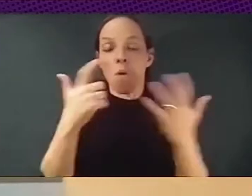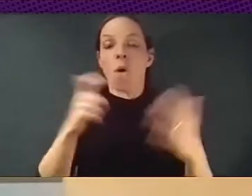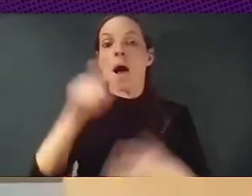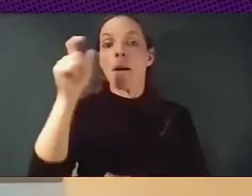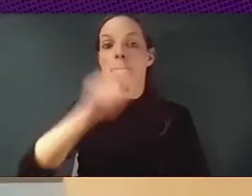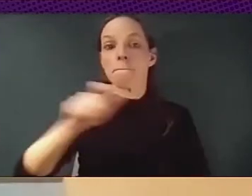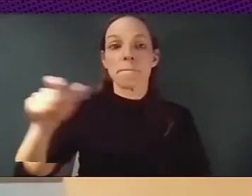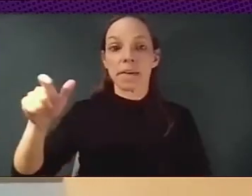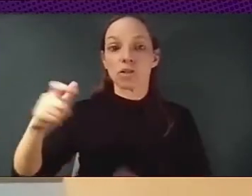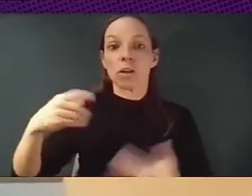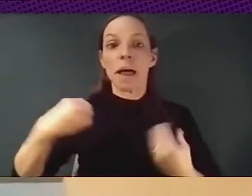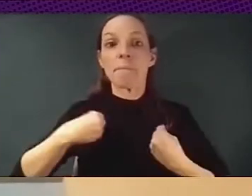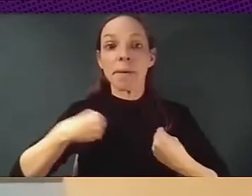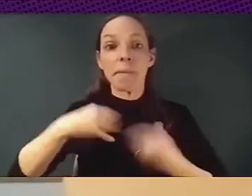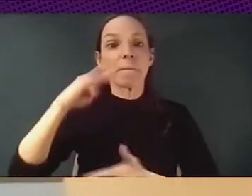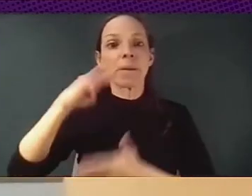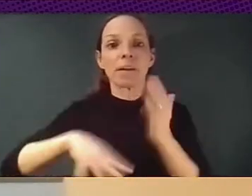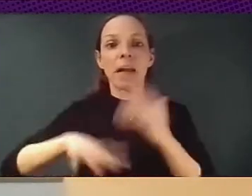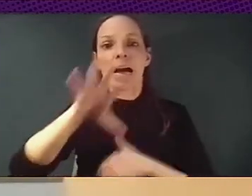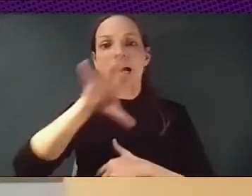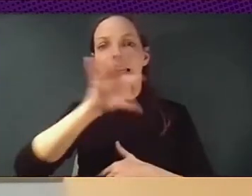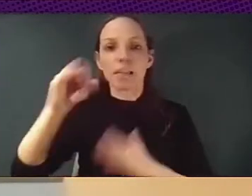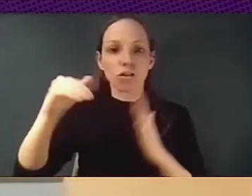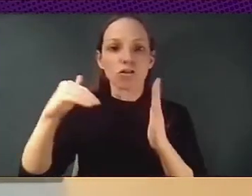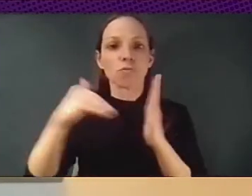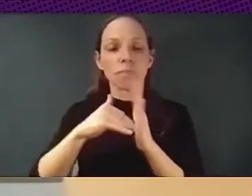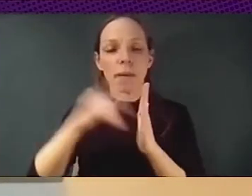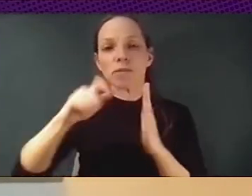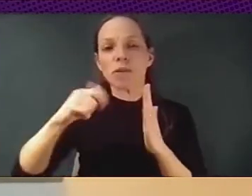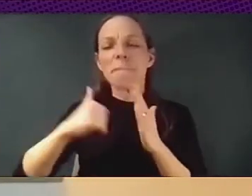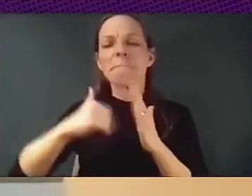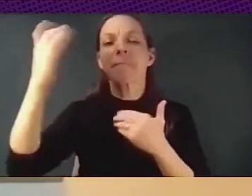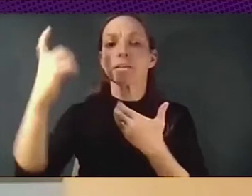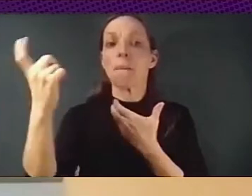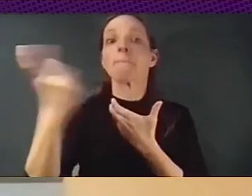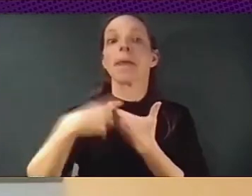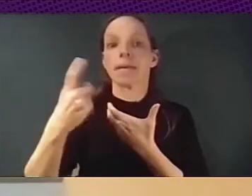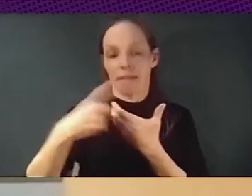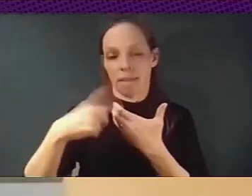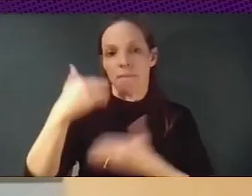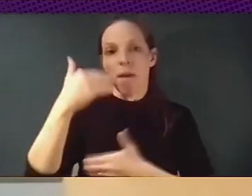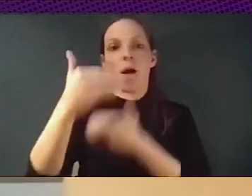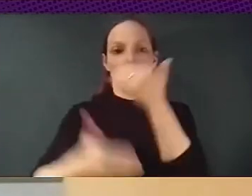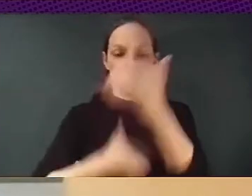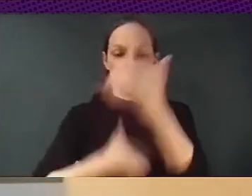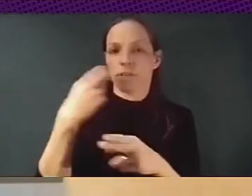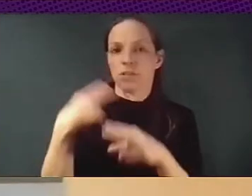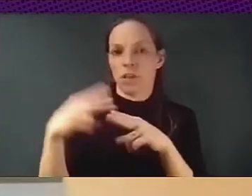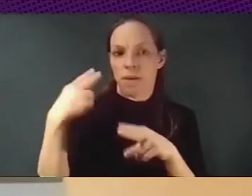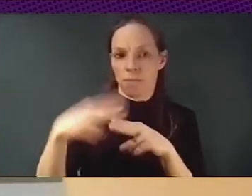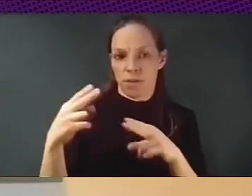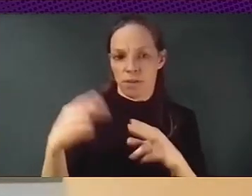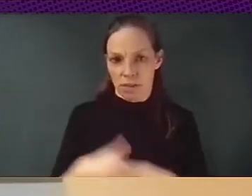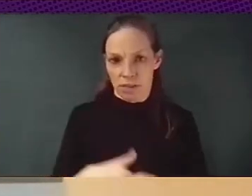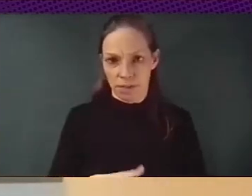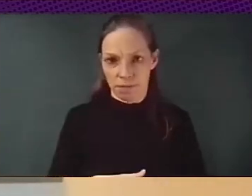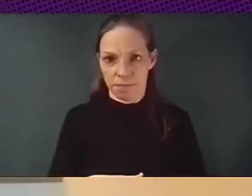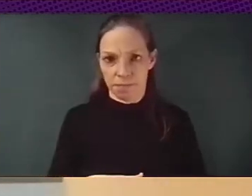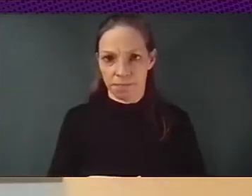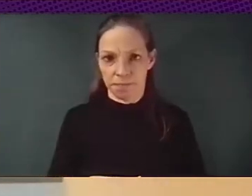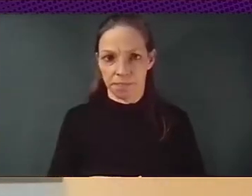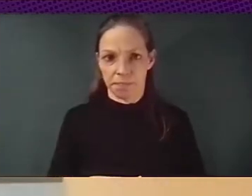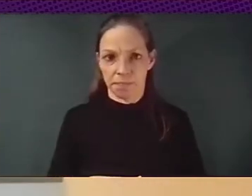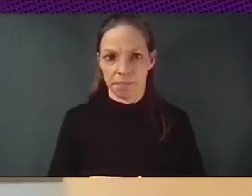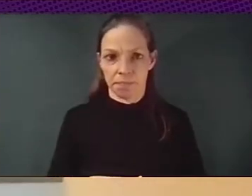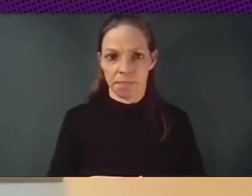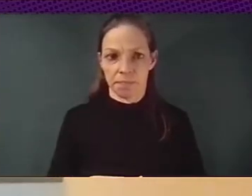the policymaking process of the city, more than 70% of the proposals that became the action plan of the city of